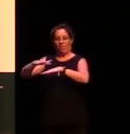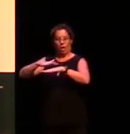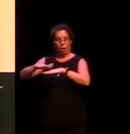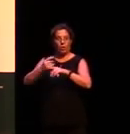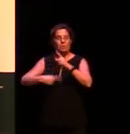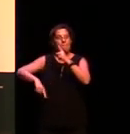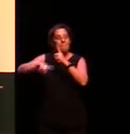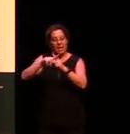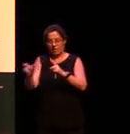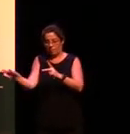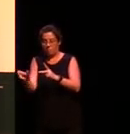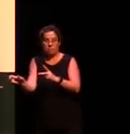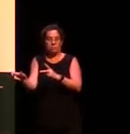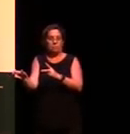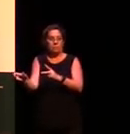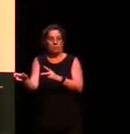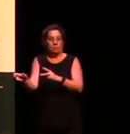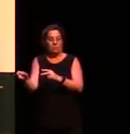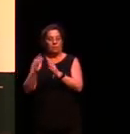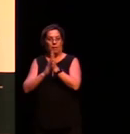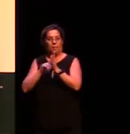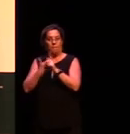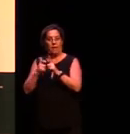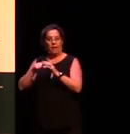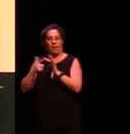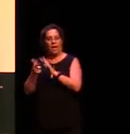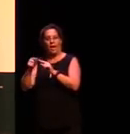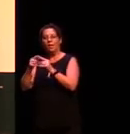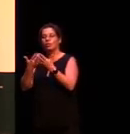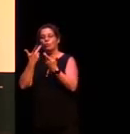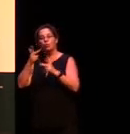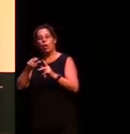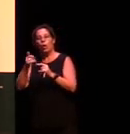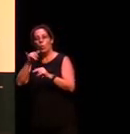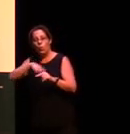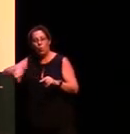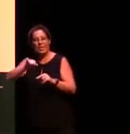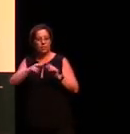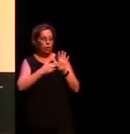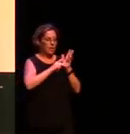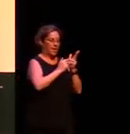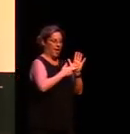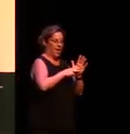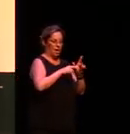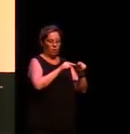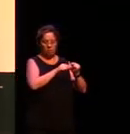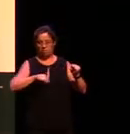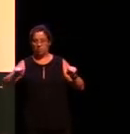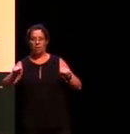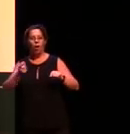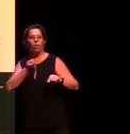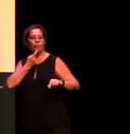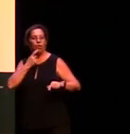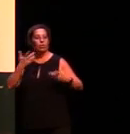case marker to tell you which of the nouns is actually on the rock so if the kangaroo